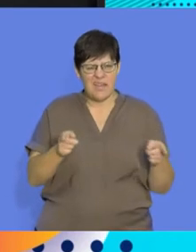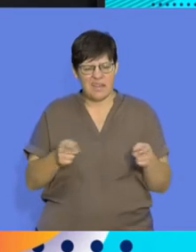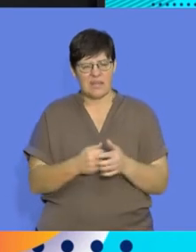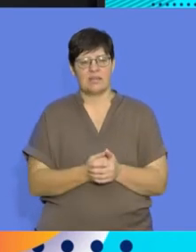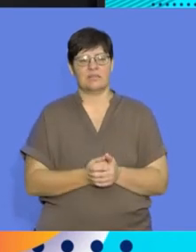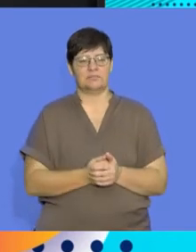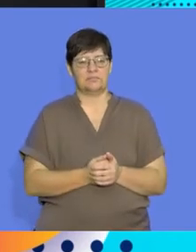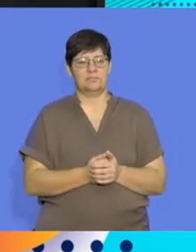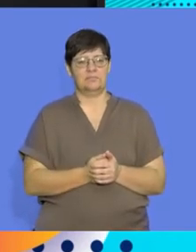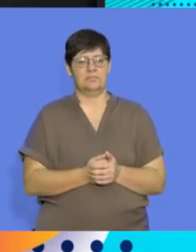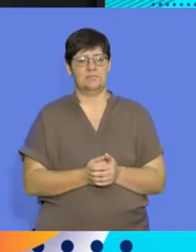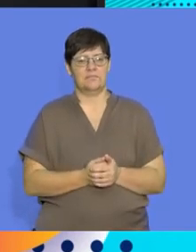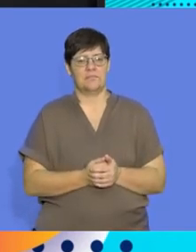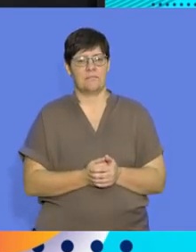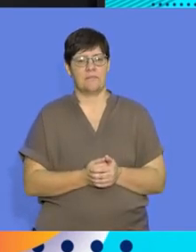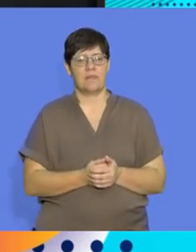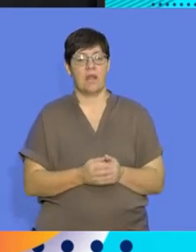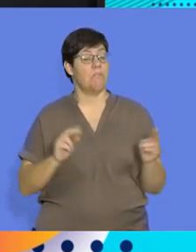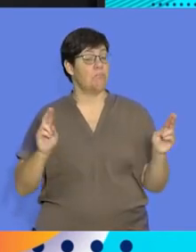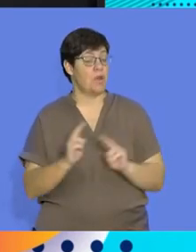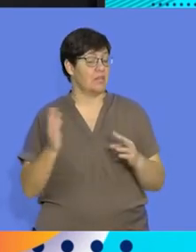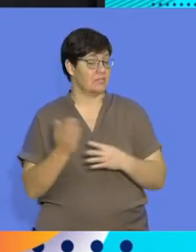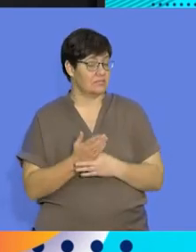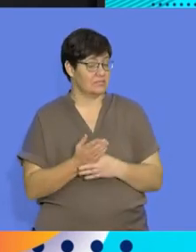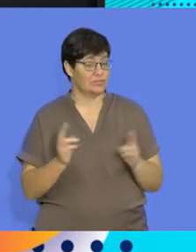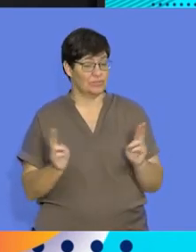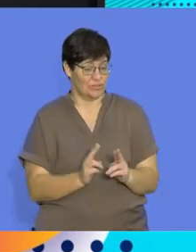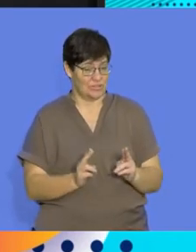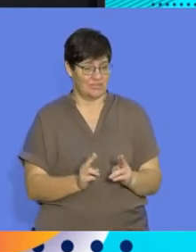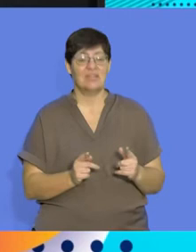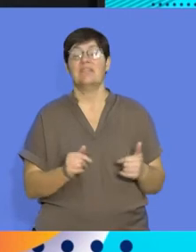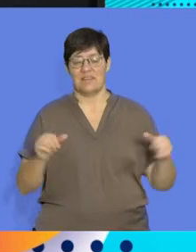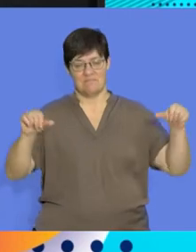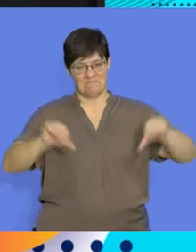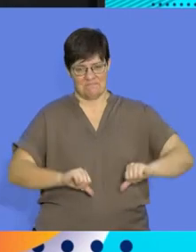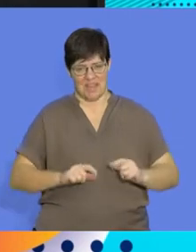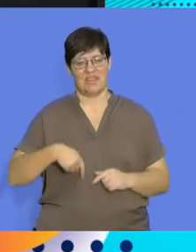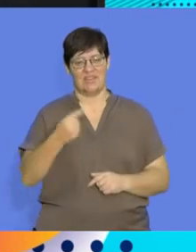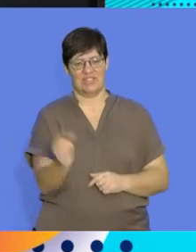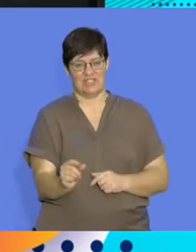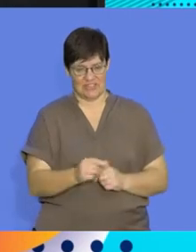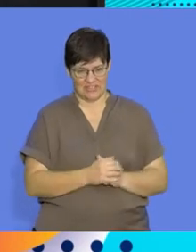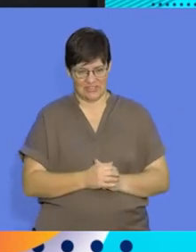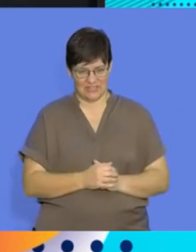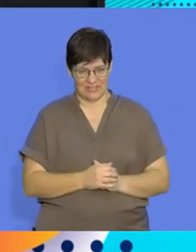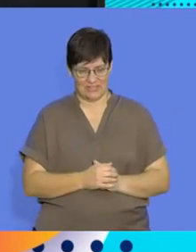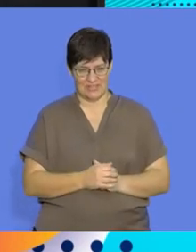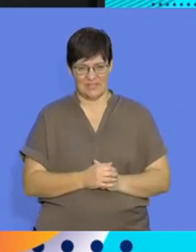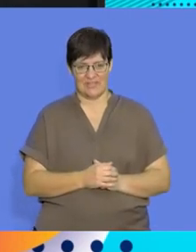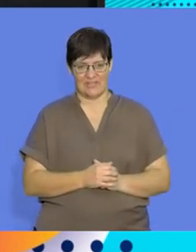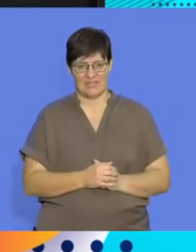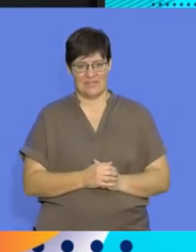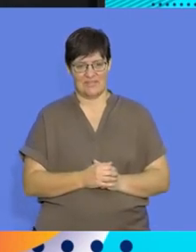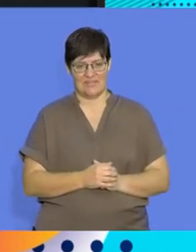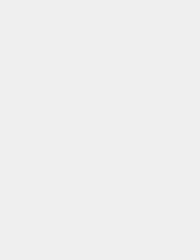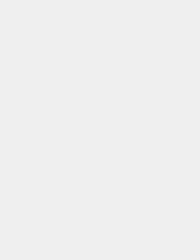and the R strategy. Let's have a short break, freshen up, relax a bit, and then we'll continue with the rest of this lesson. See you in a bit.